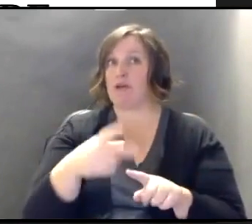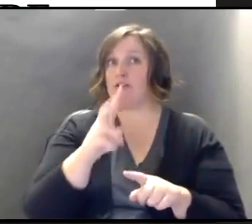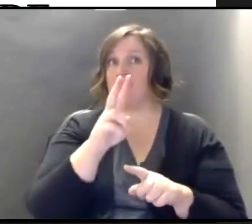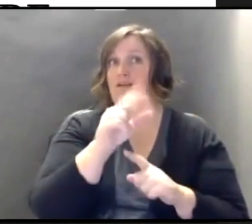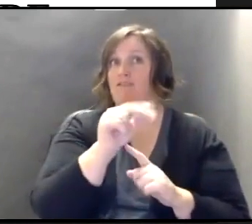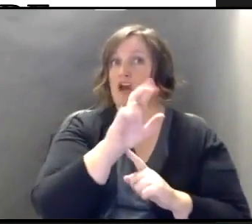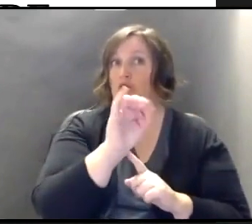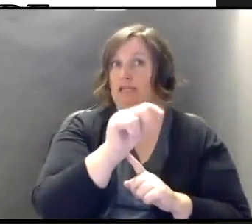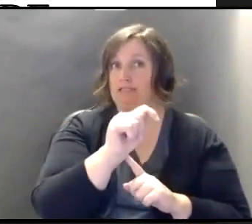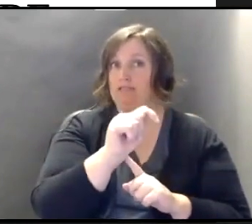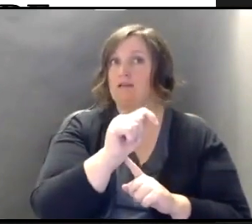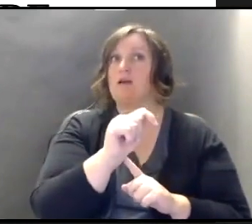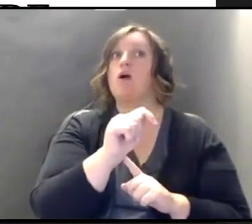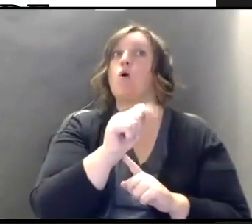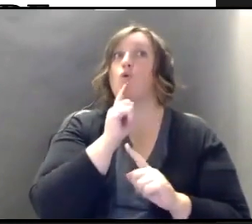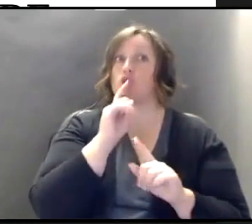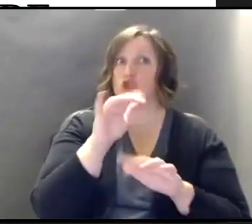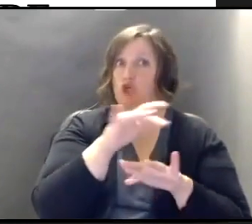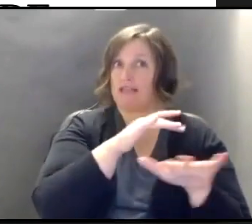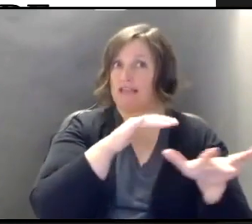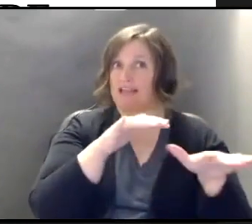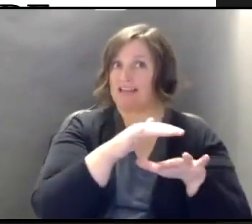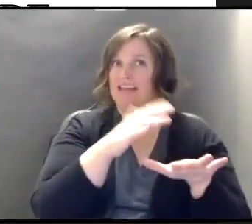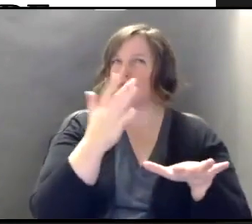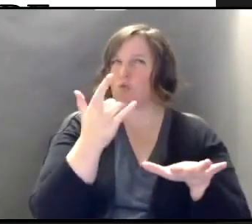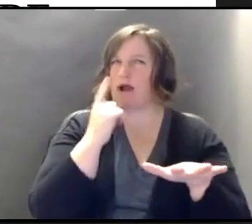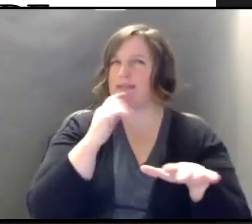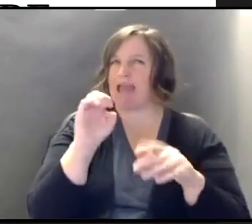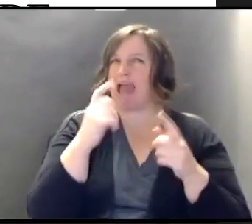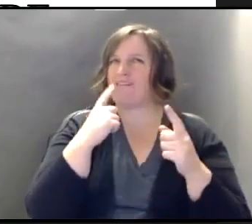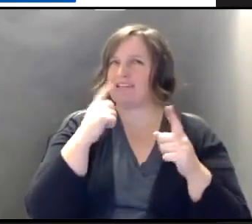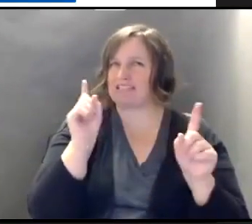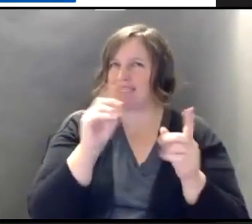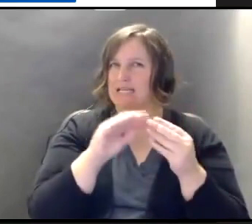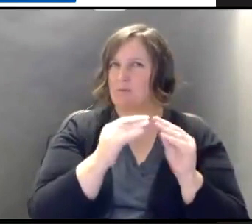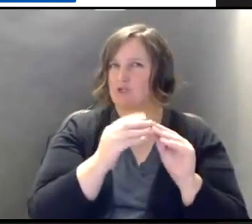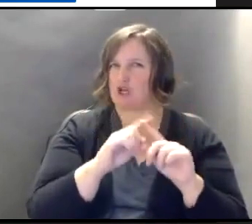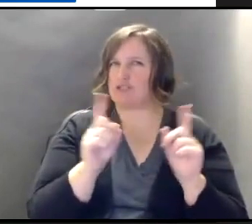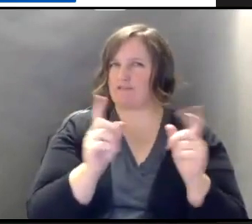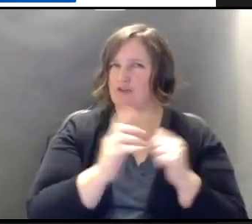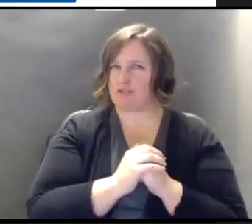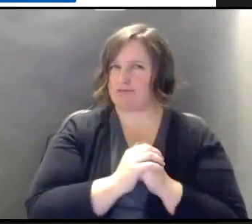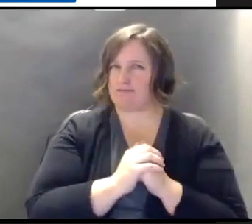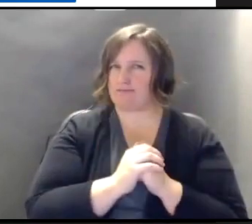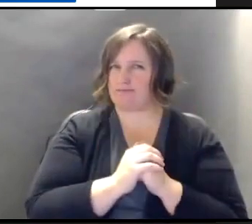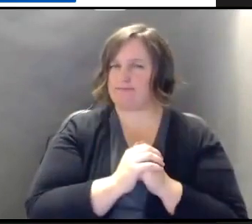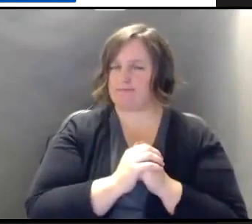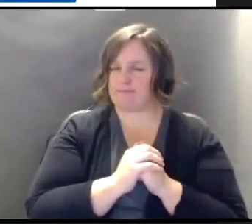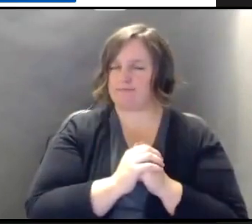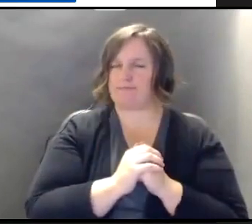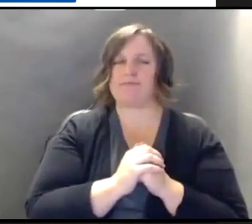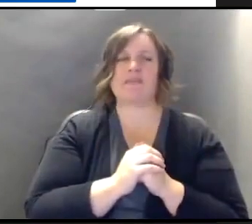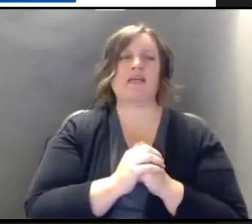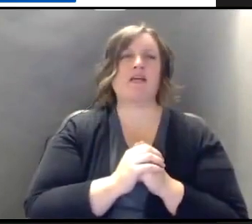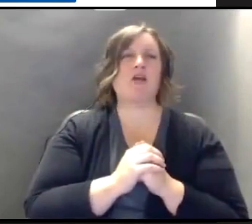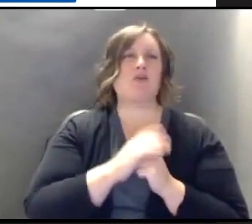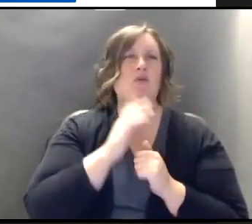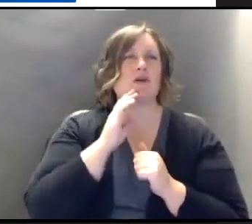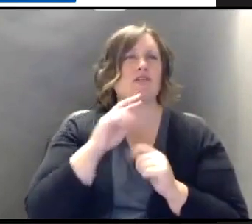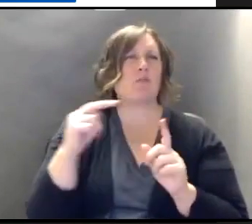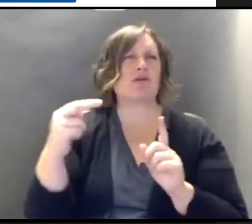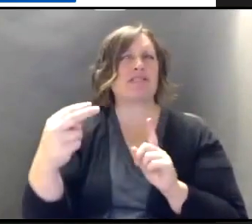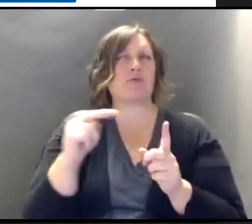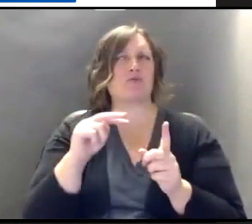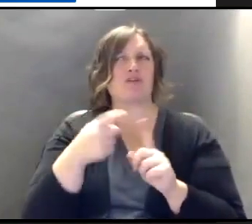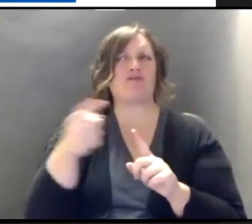may be a difference in the efficacy numbers. Next slide. So there's a perception from the lay media,